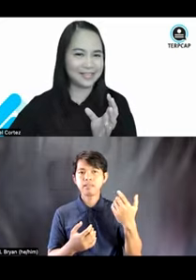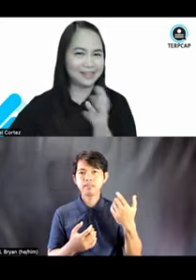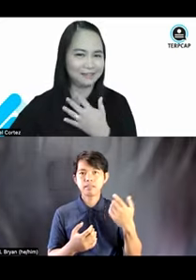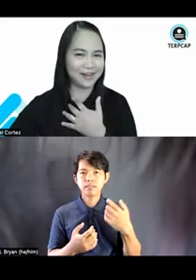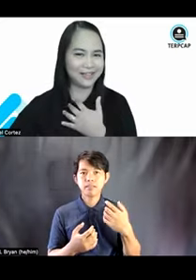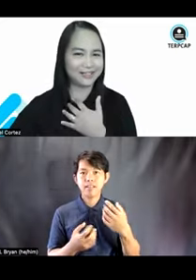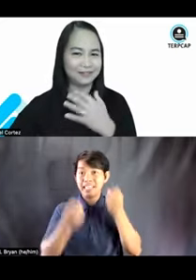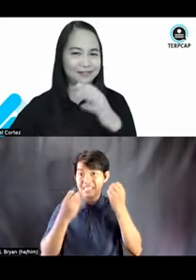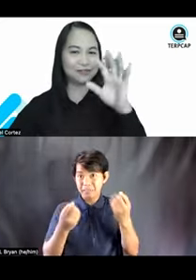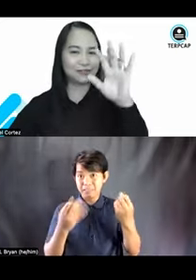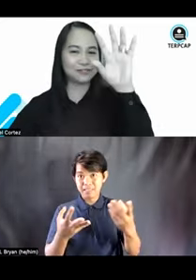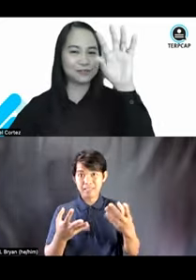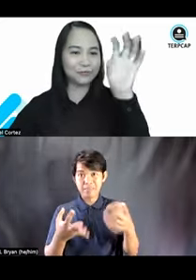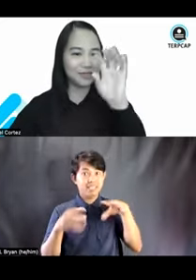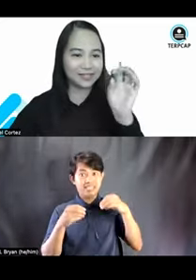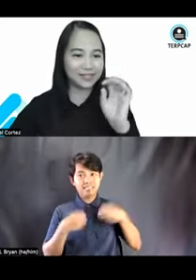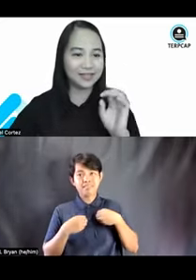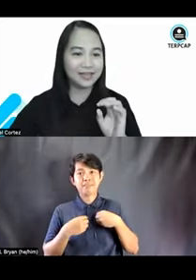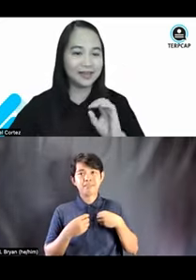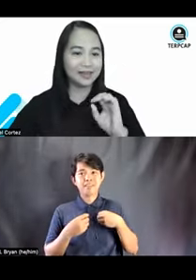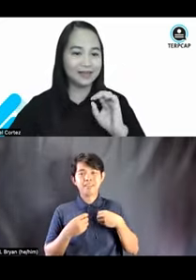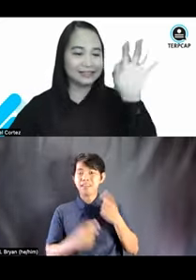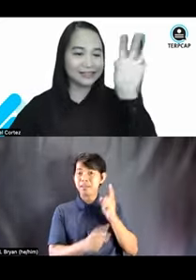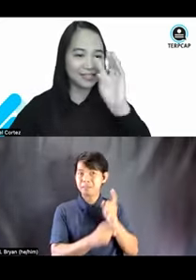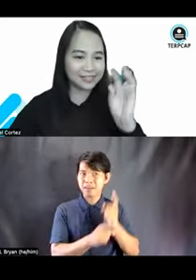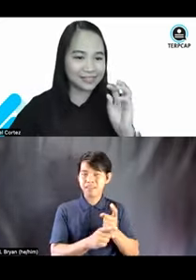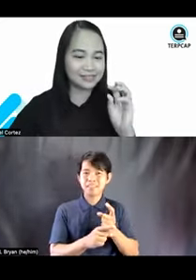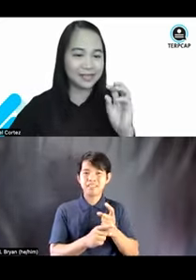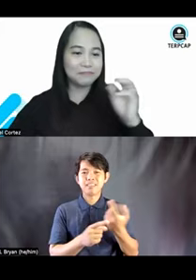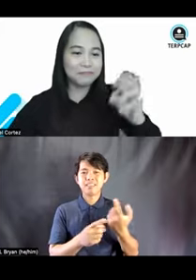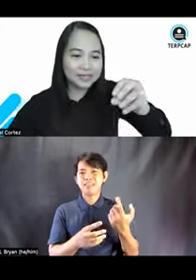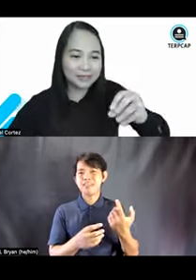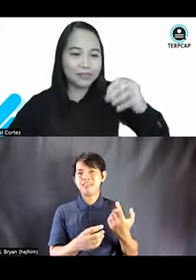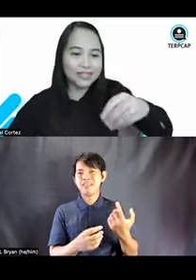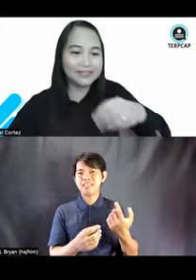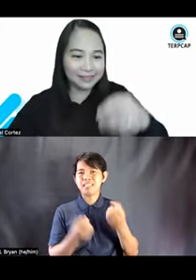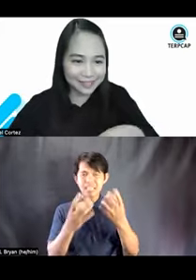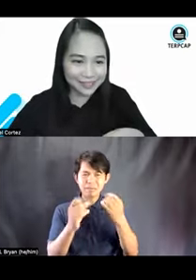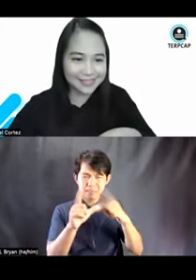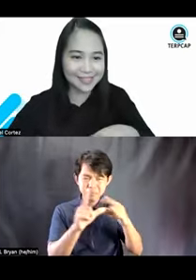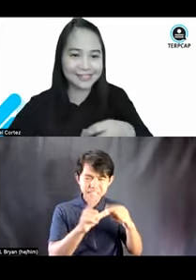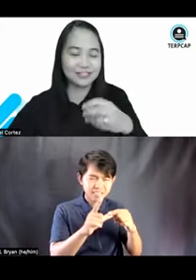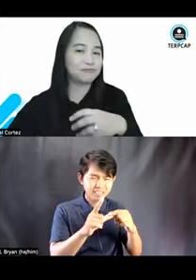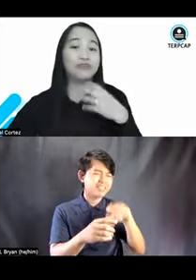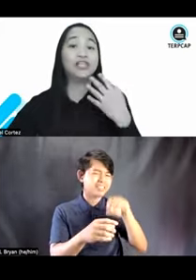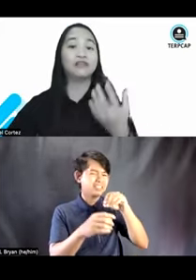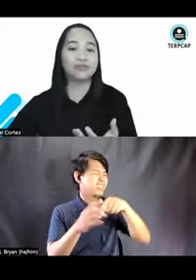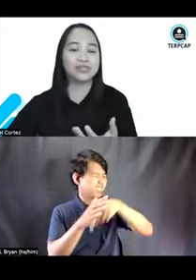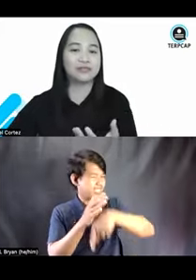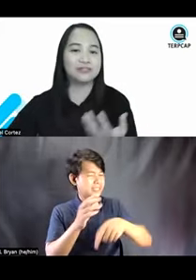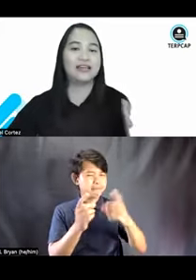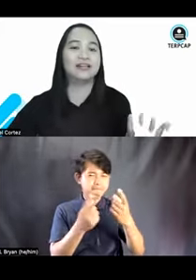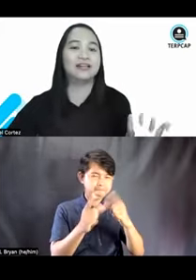lot to take in, right? Like, there are so many links embedded within the links, and it's just really